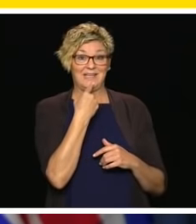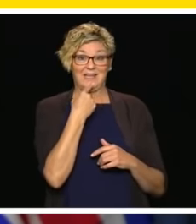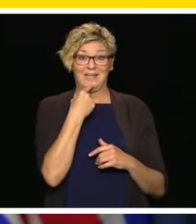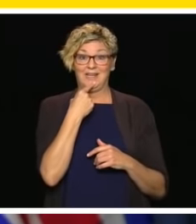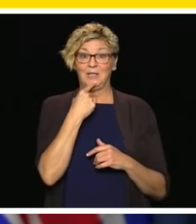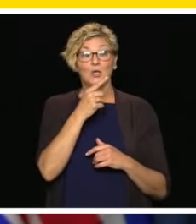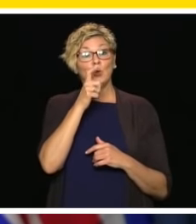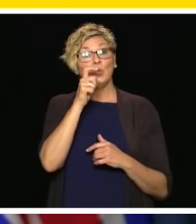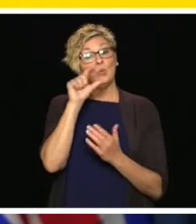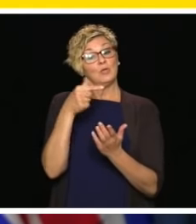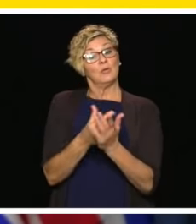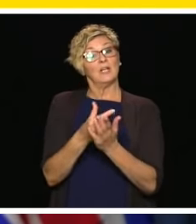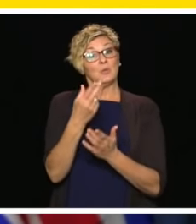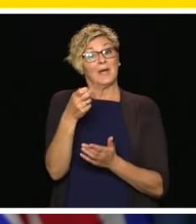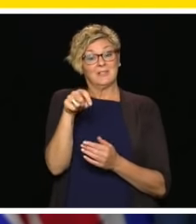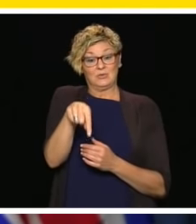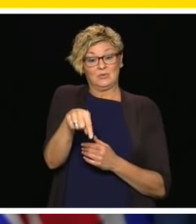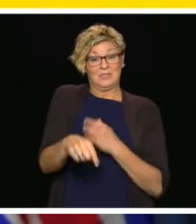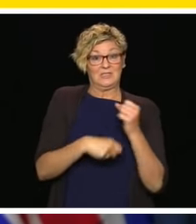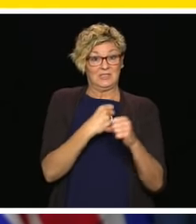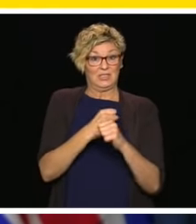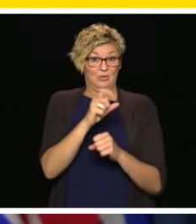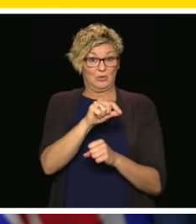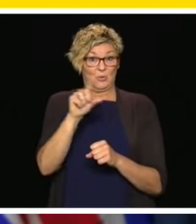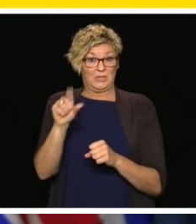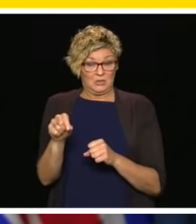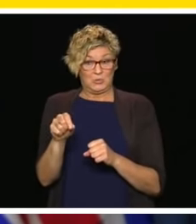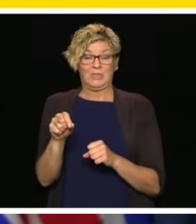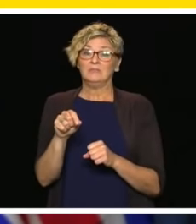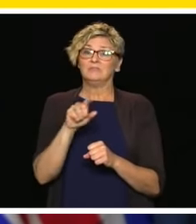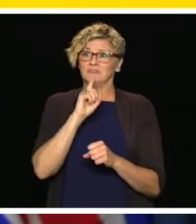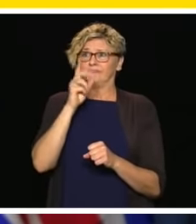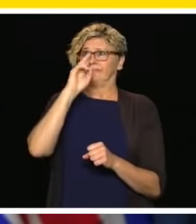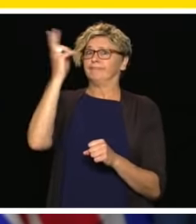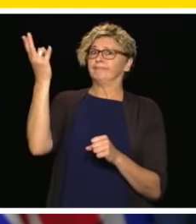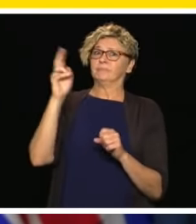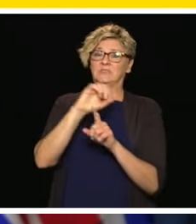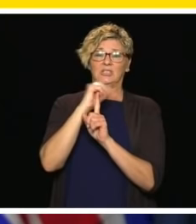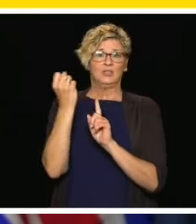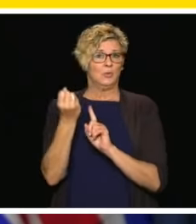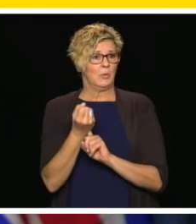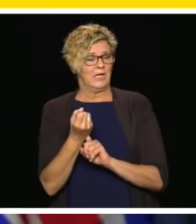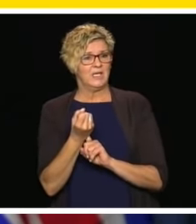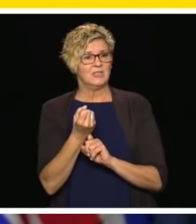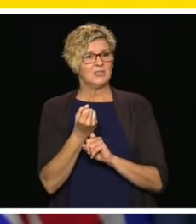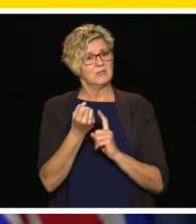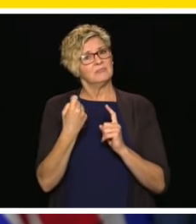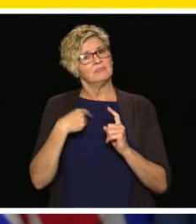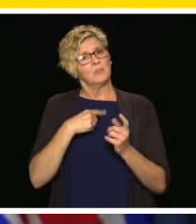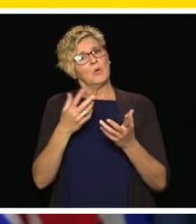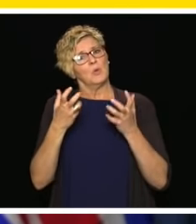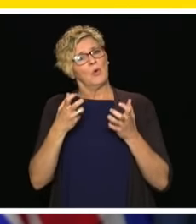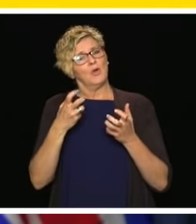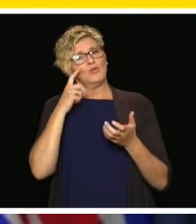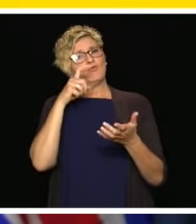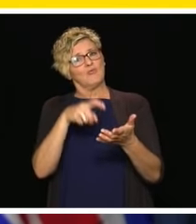You know, being the pandemic grad class of 2020 and we'd like to recognize that around the usual